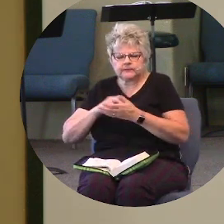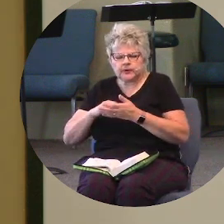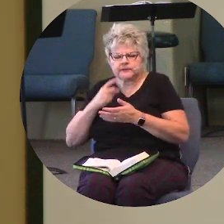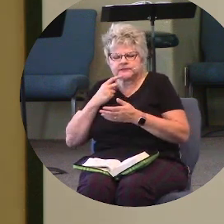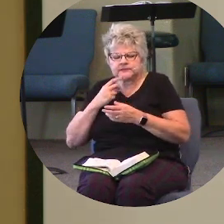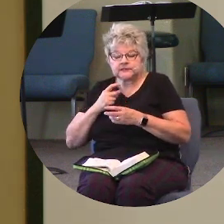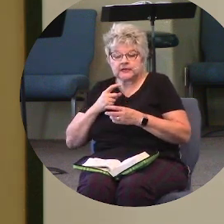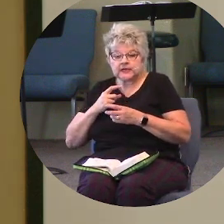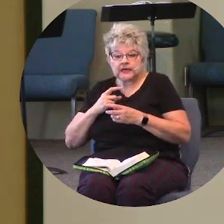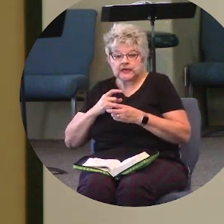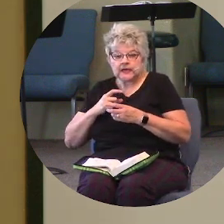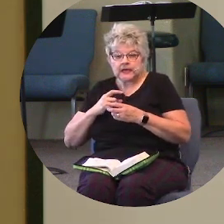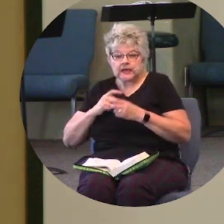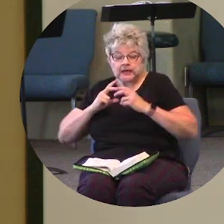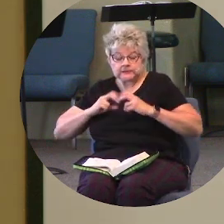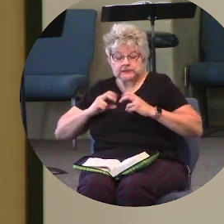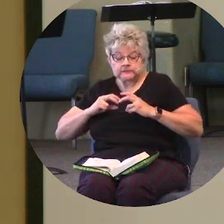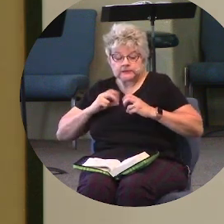check myself daily